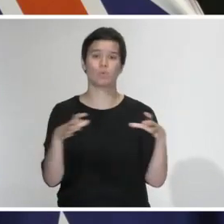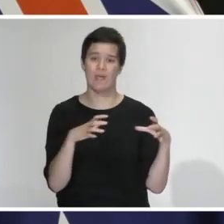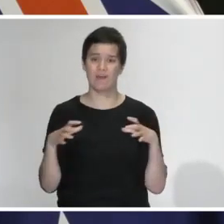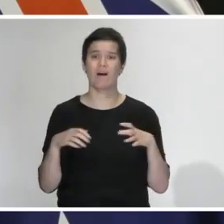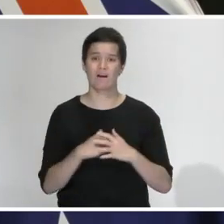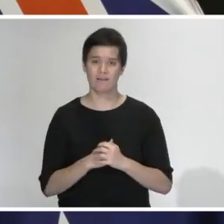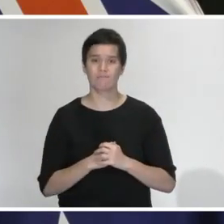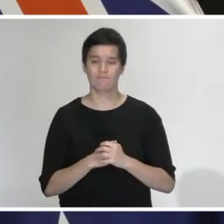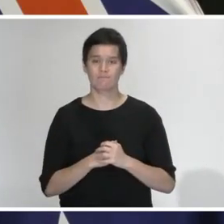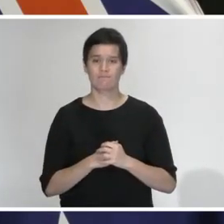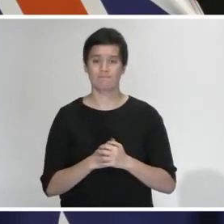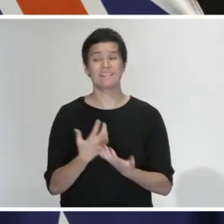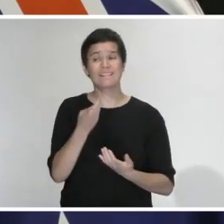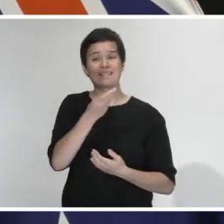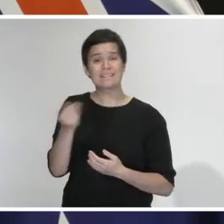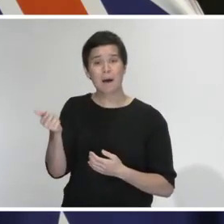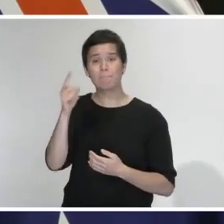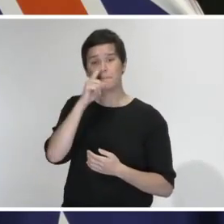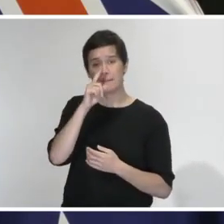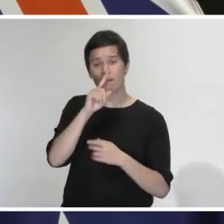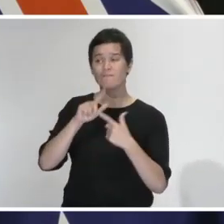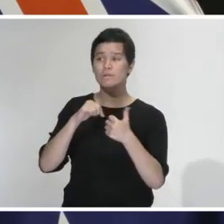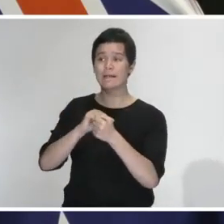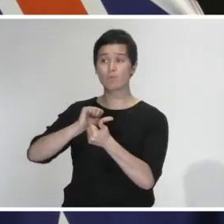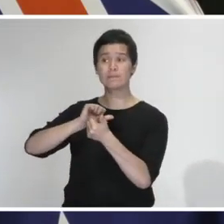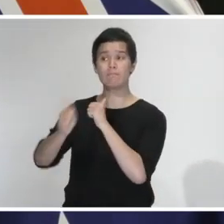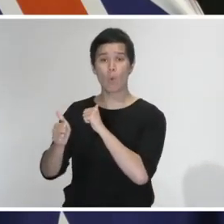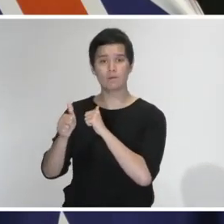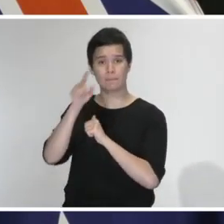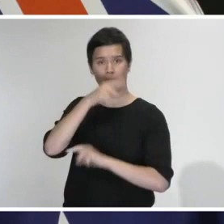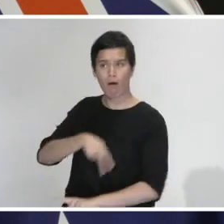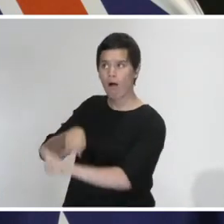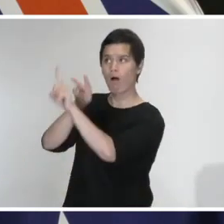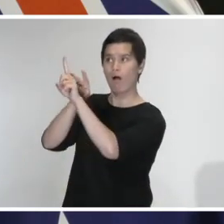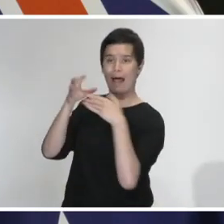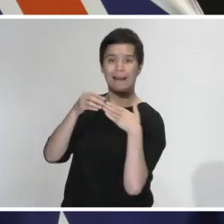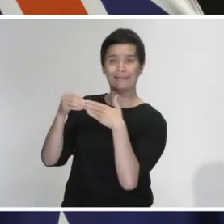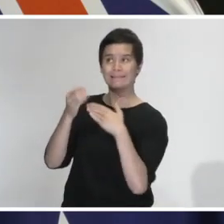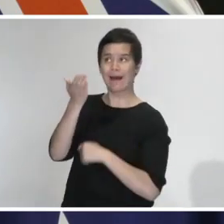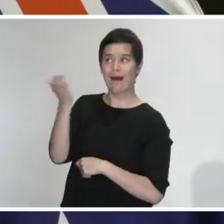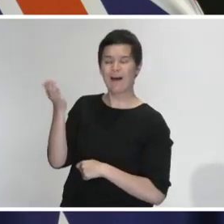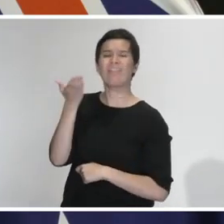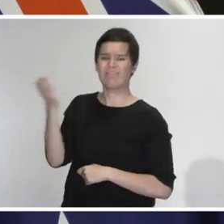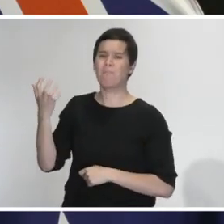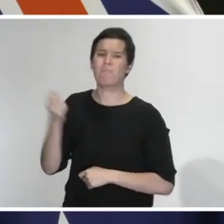you know, for those leaders within our sporting codes to join us in this because we can't do this alone. No one can be exempt.